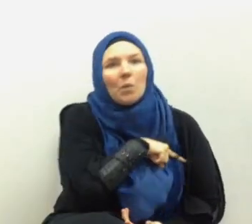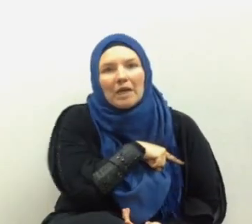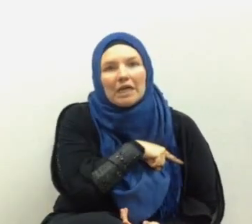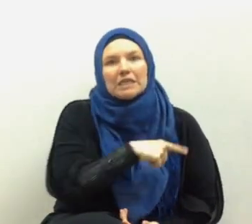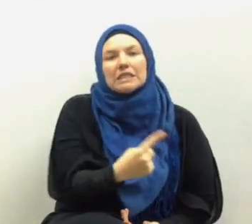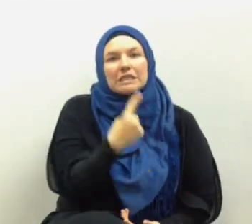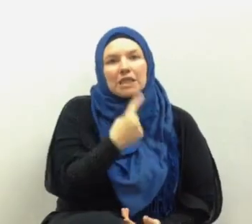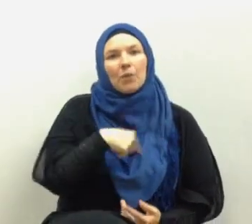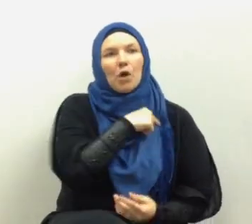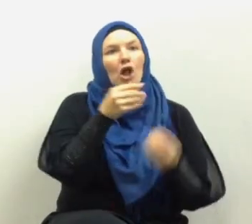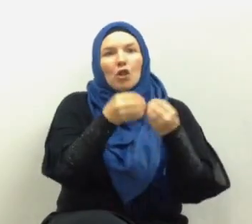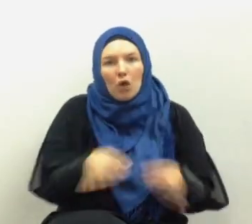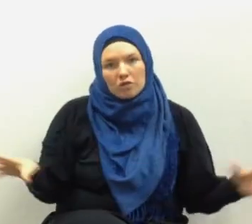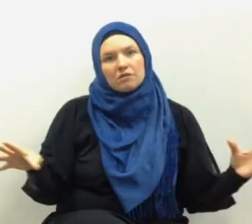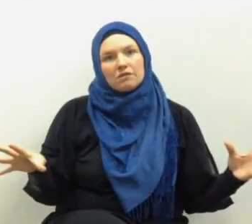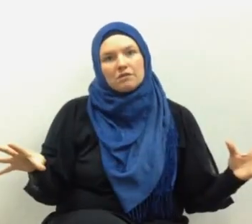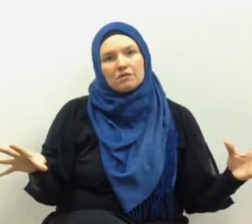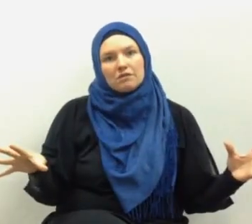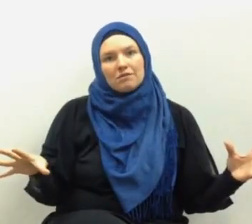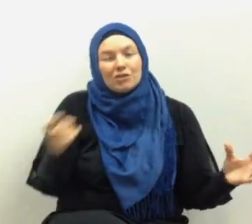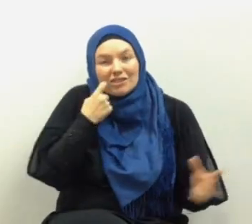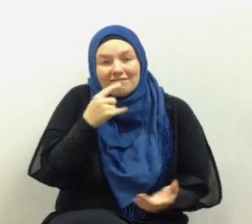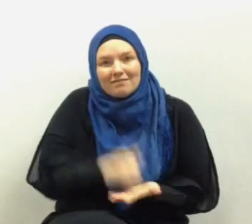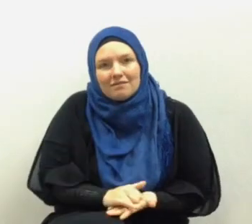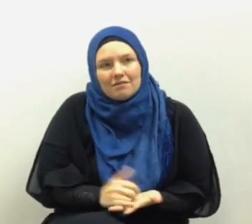said we are losing and we are lost